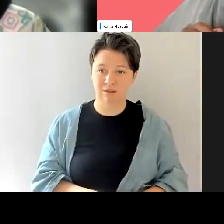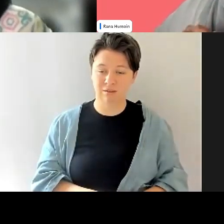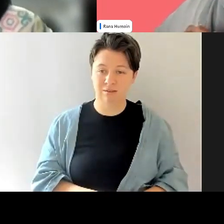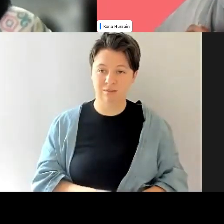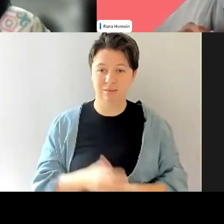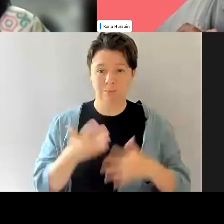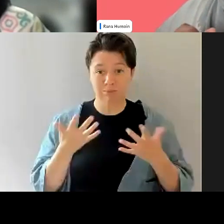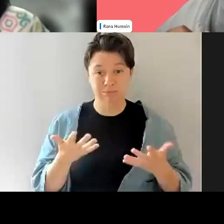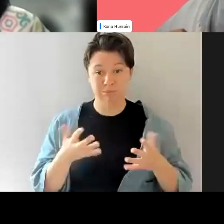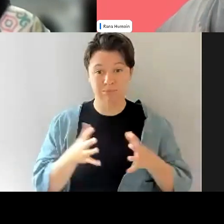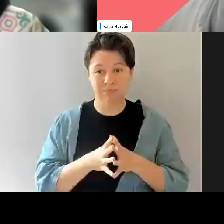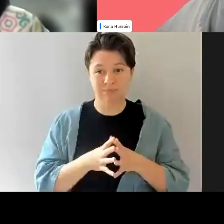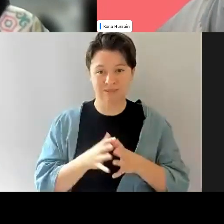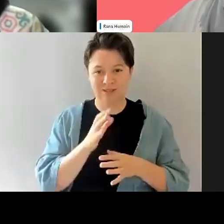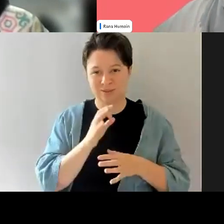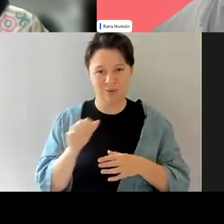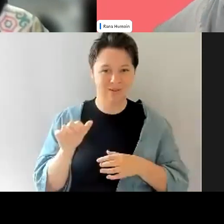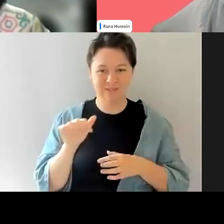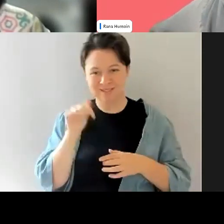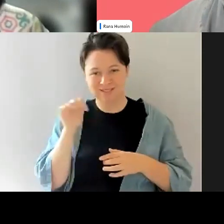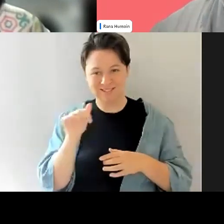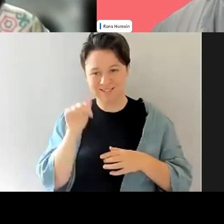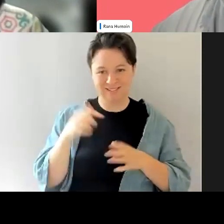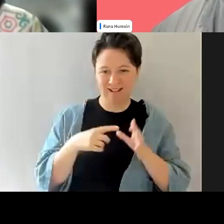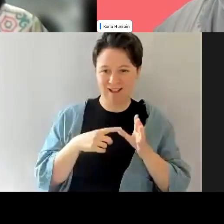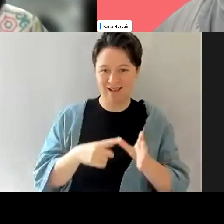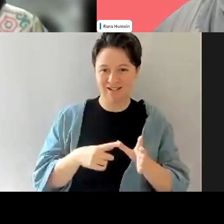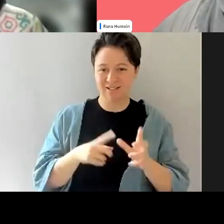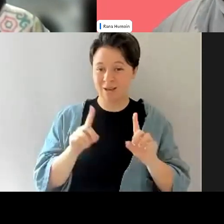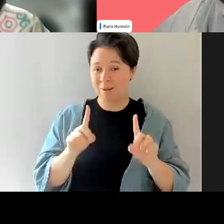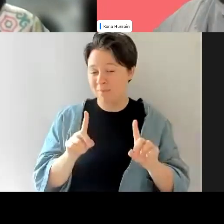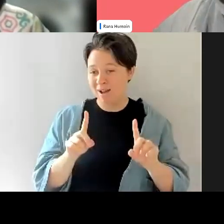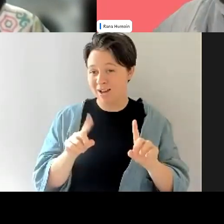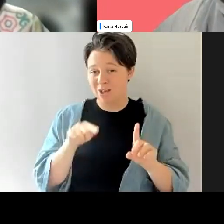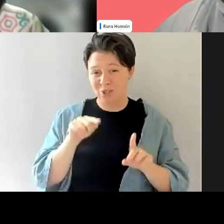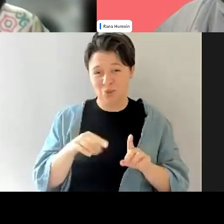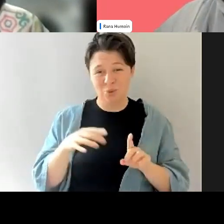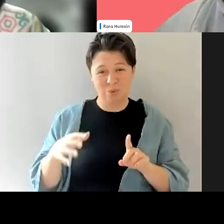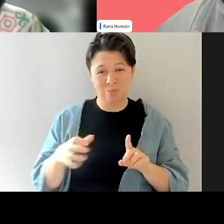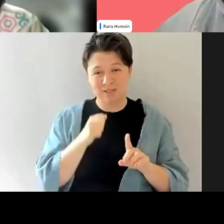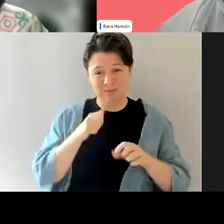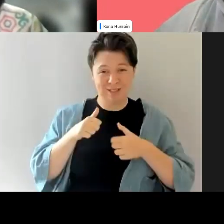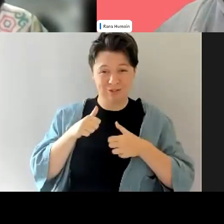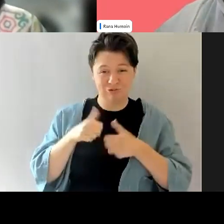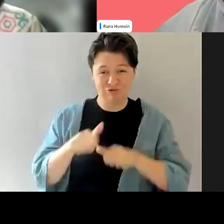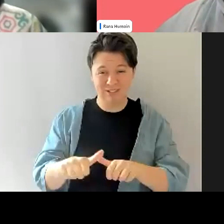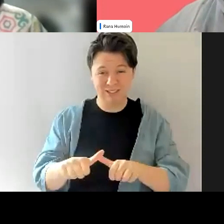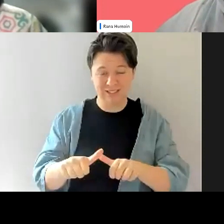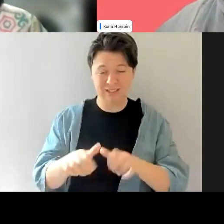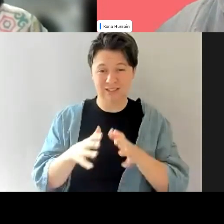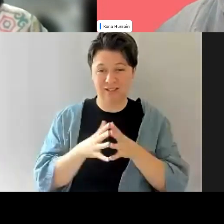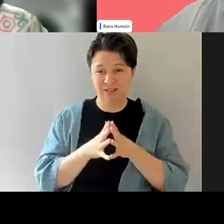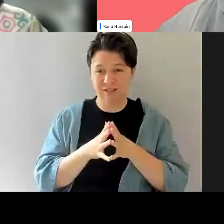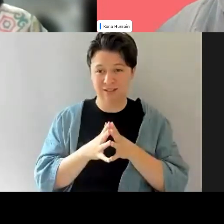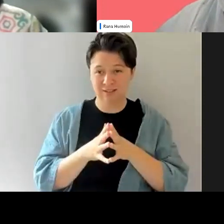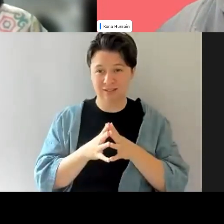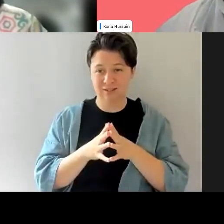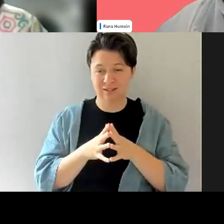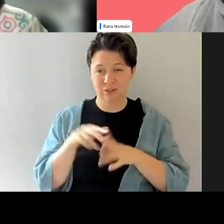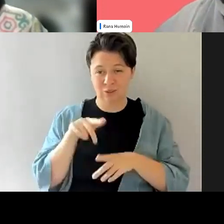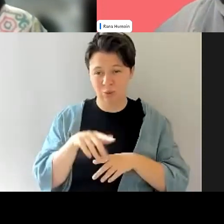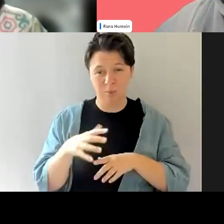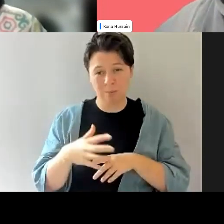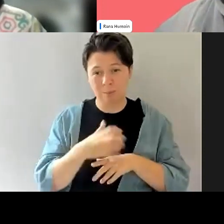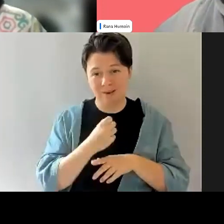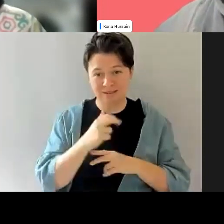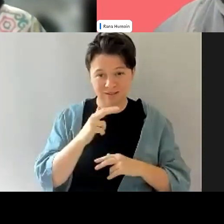it's not a sexy answer, but it's like, you have to be strategic. Um, you have to build